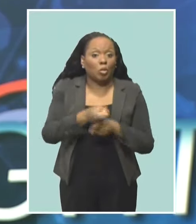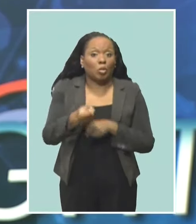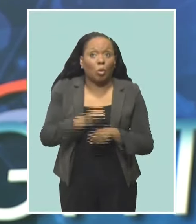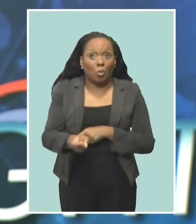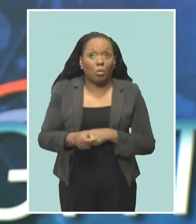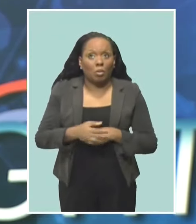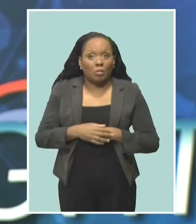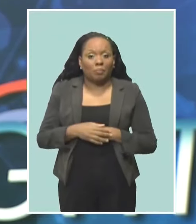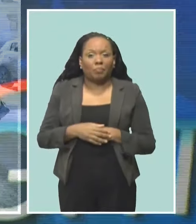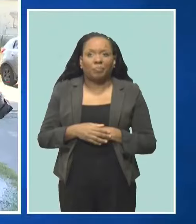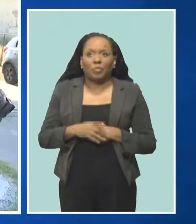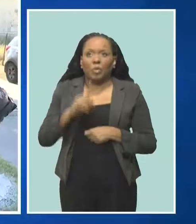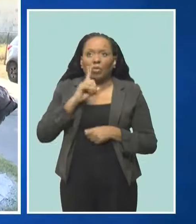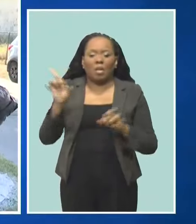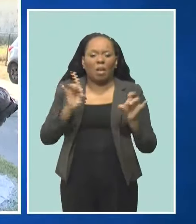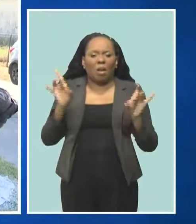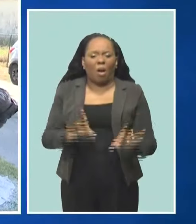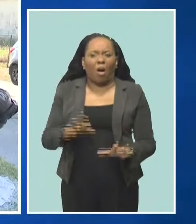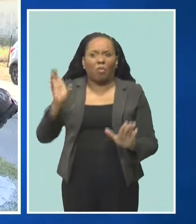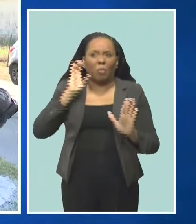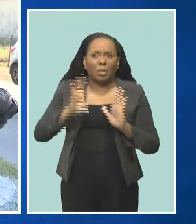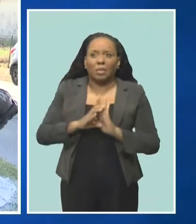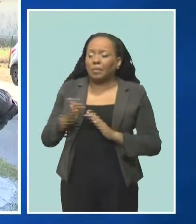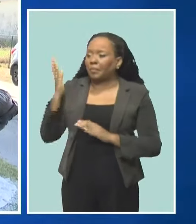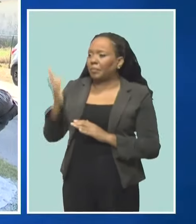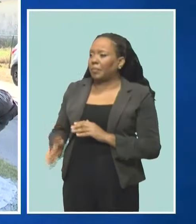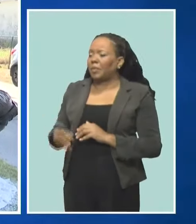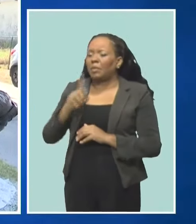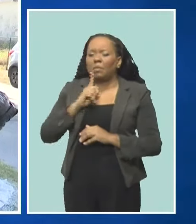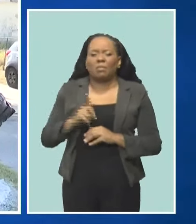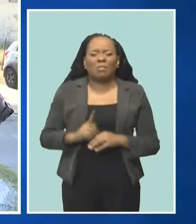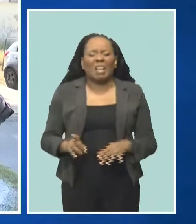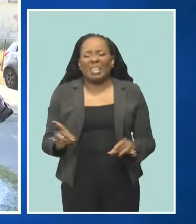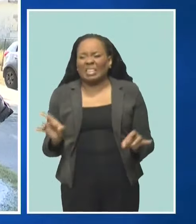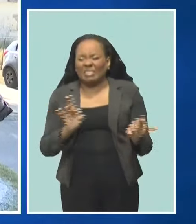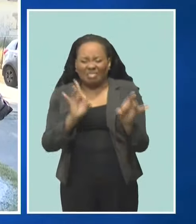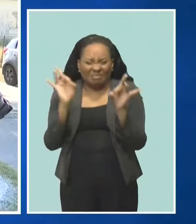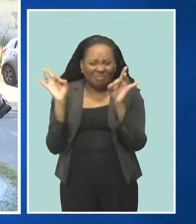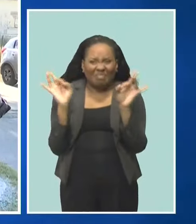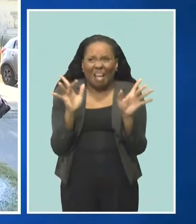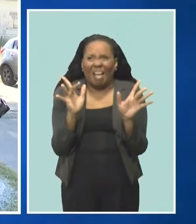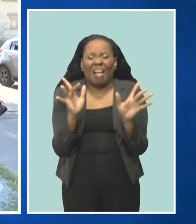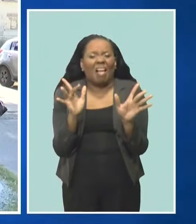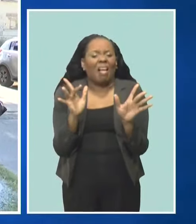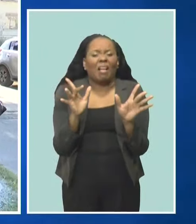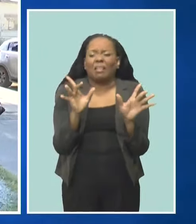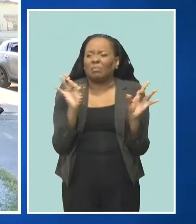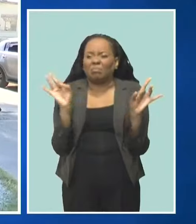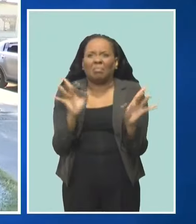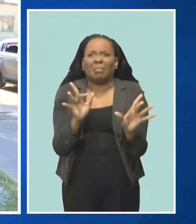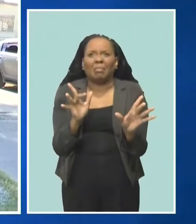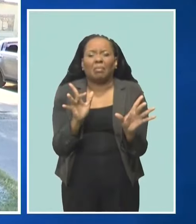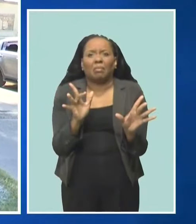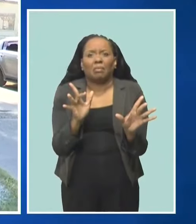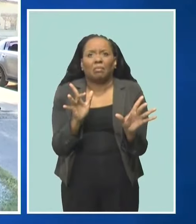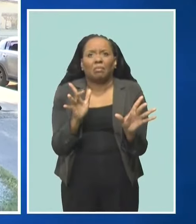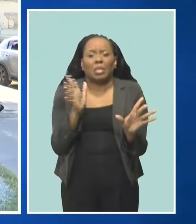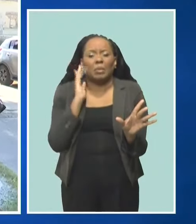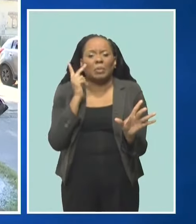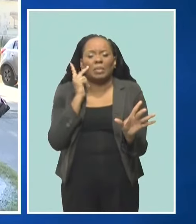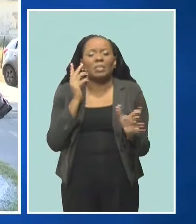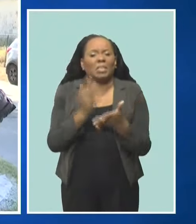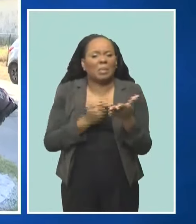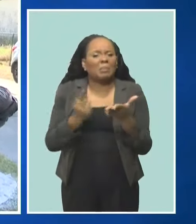It's the most disgusting thing that we have experienced in our existence. I checked and we would see dead